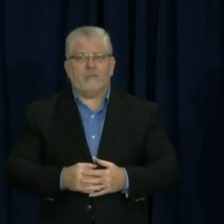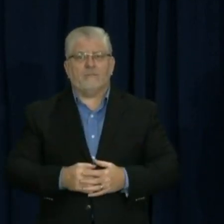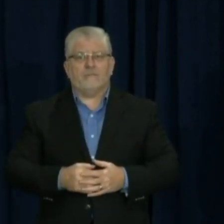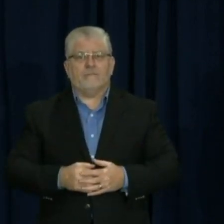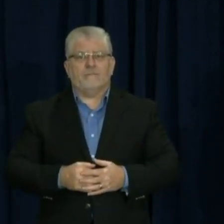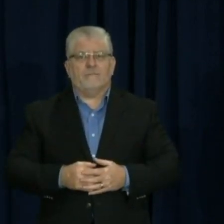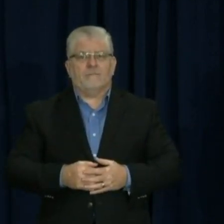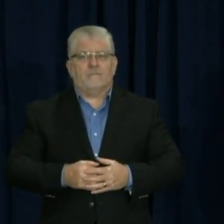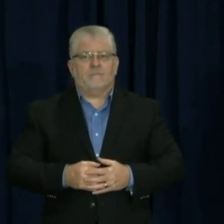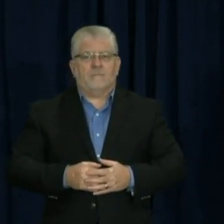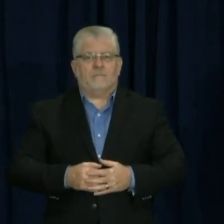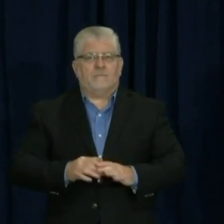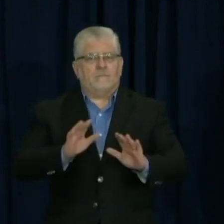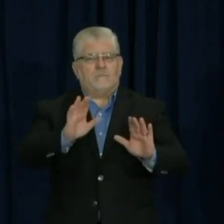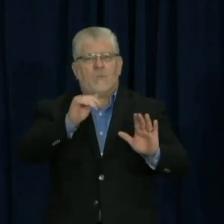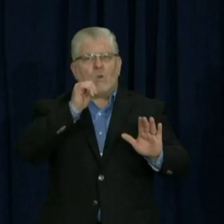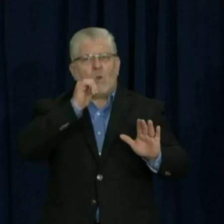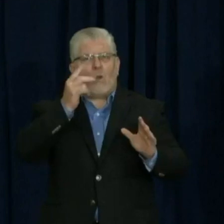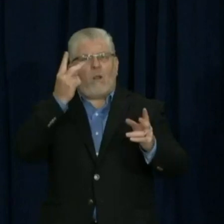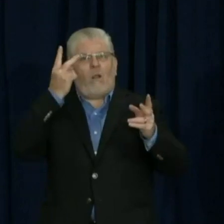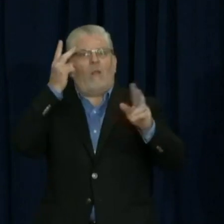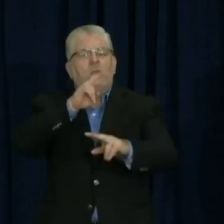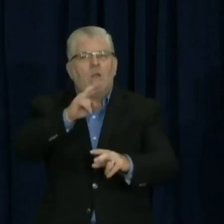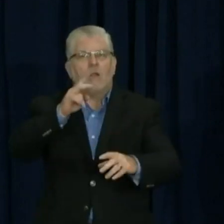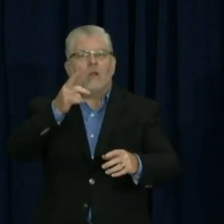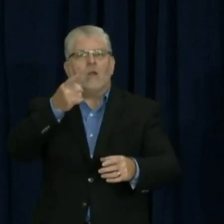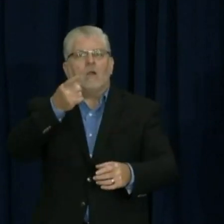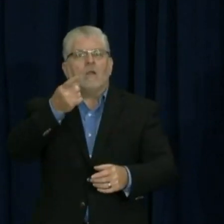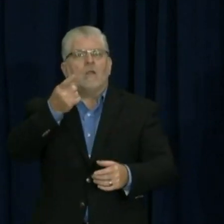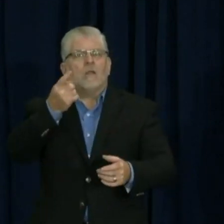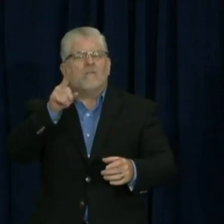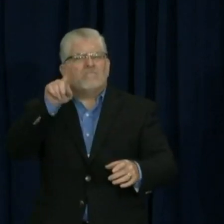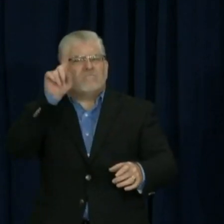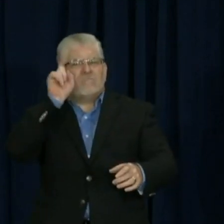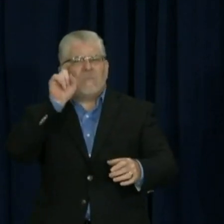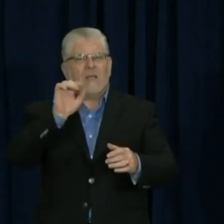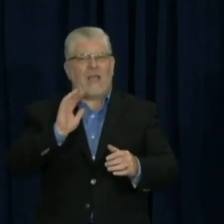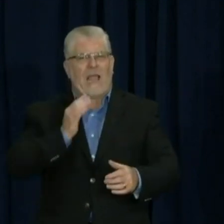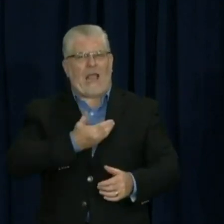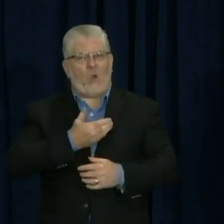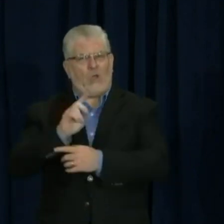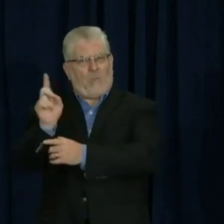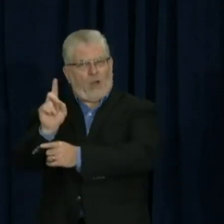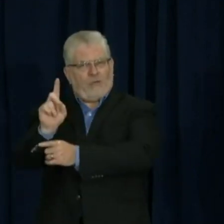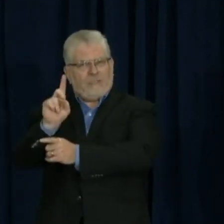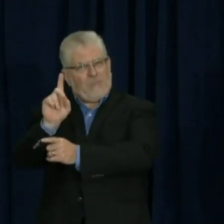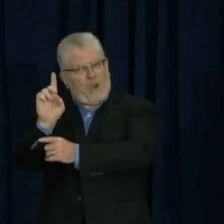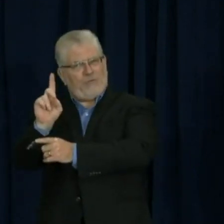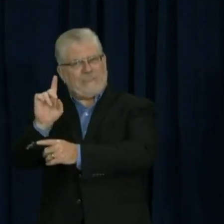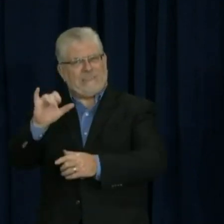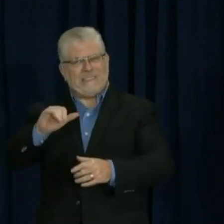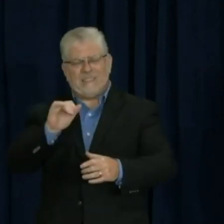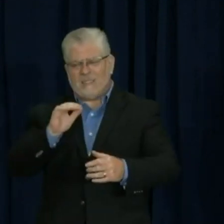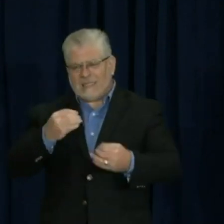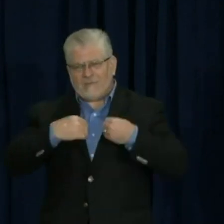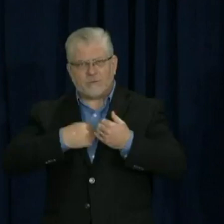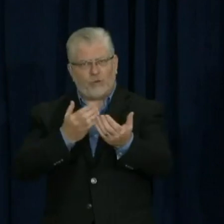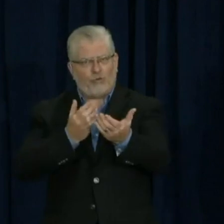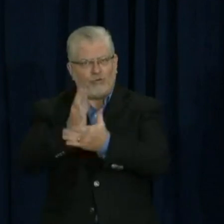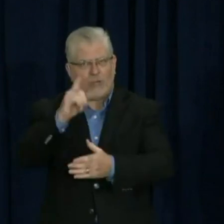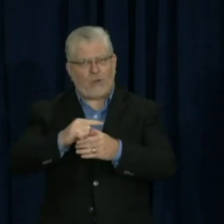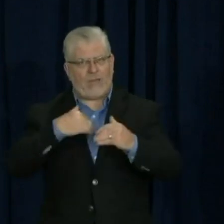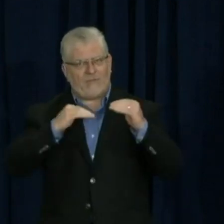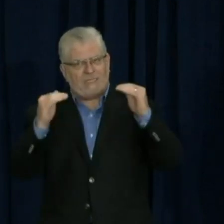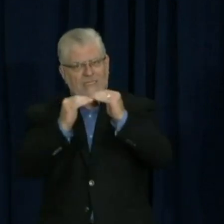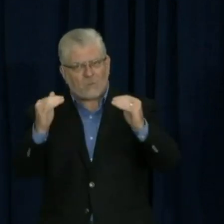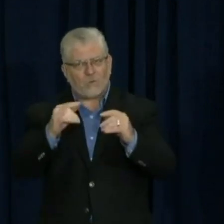election. This is a stress test of the ideals upon which this country was founded. And the basic rule of one person,